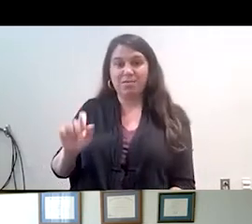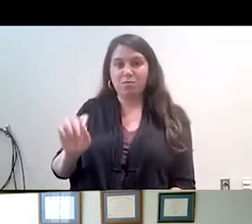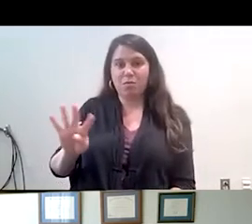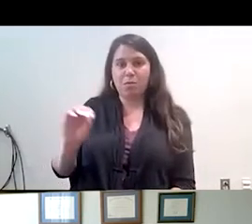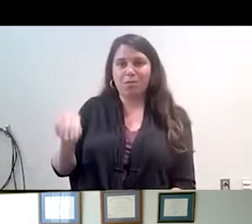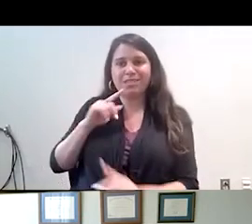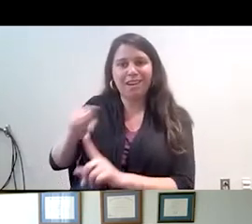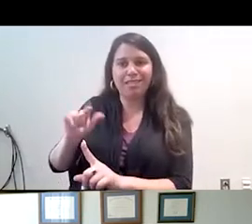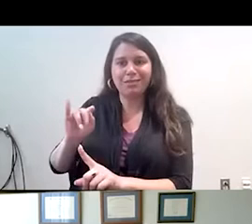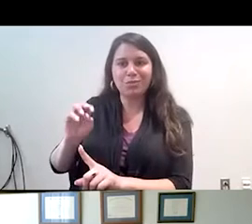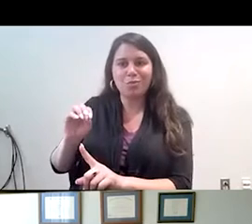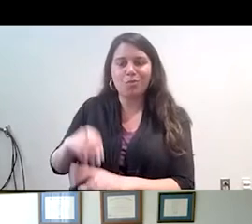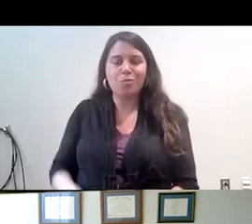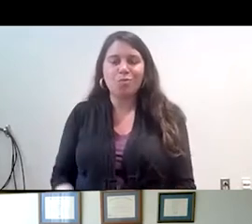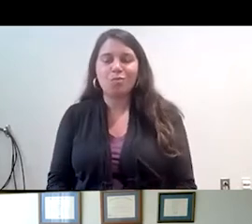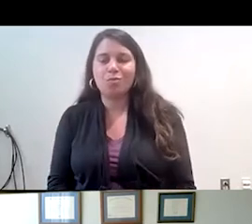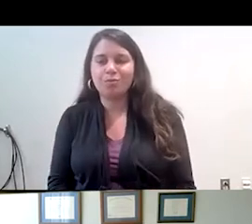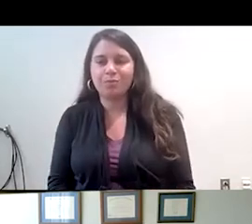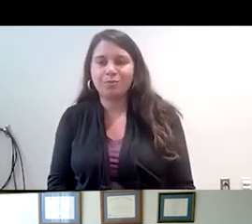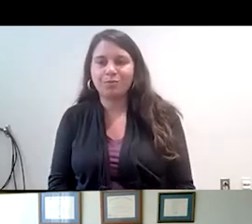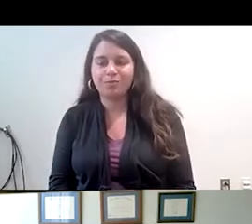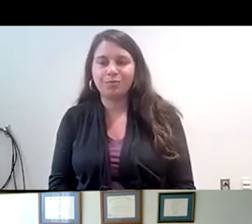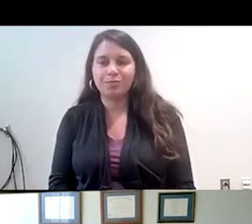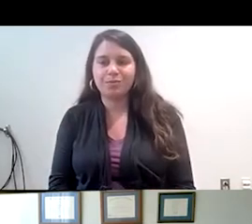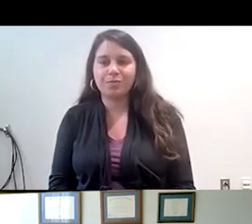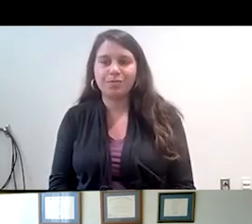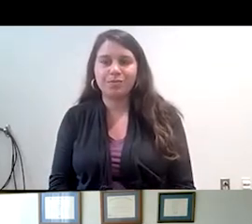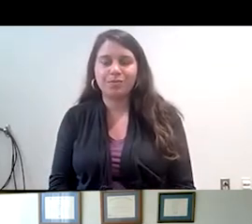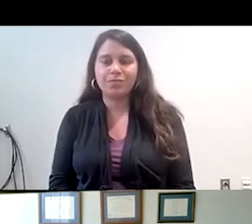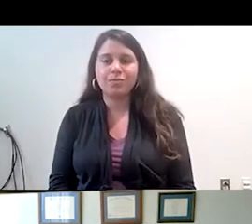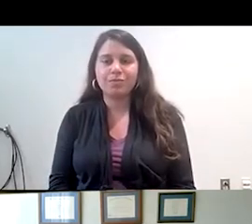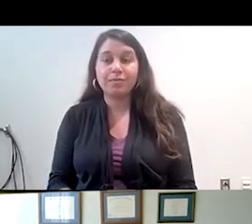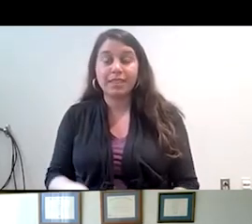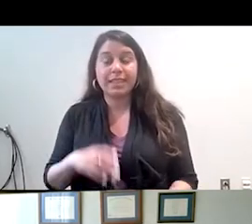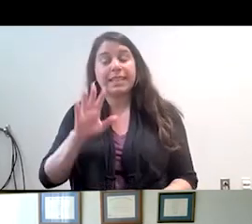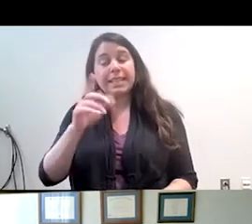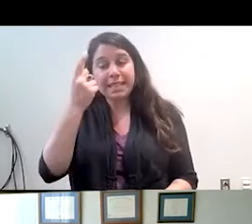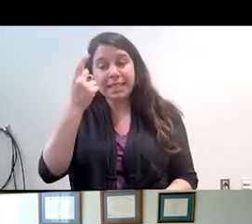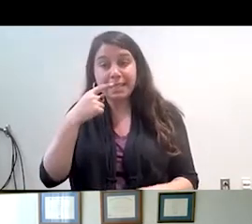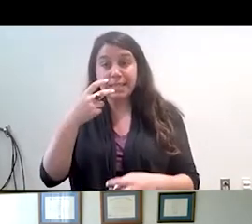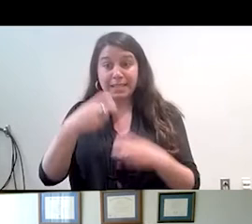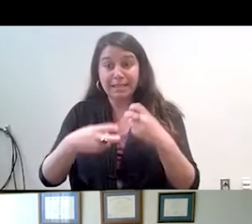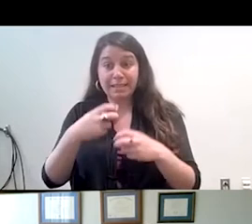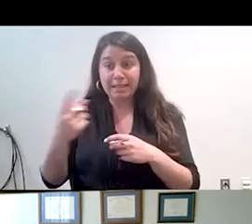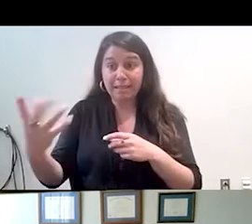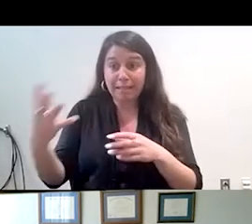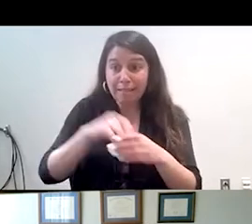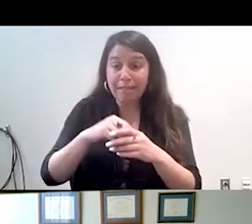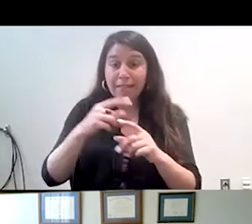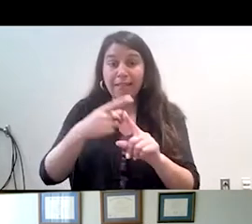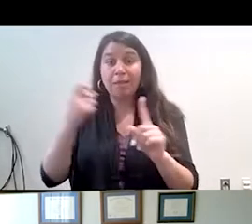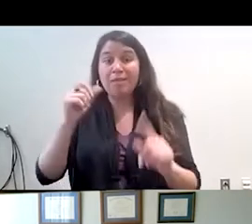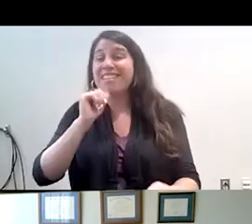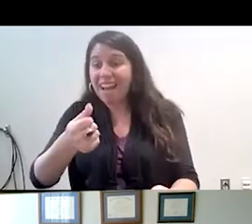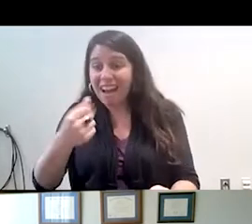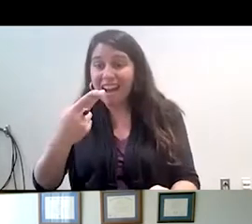because it attempts to encompass individuals from the non-Spanish-speaking countries of Central and South America, such as